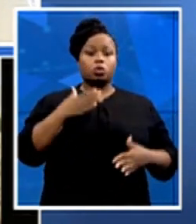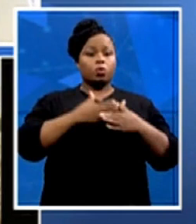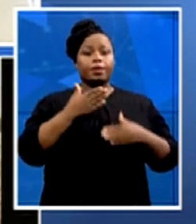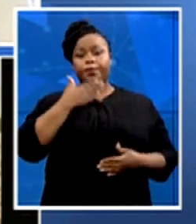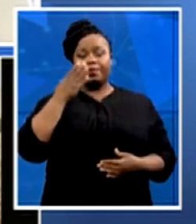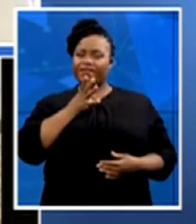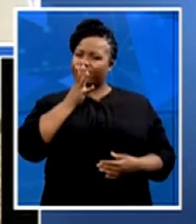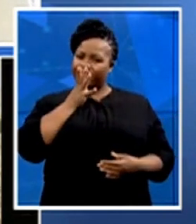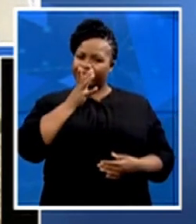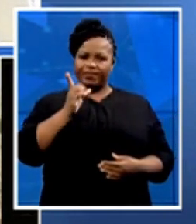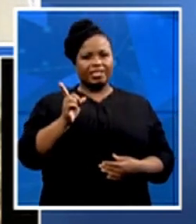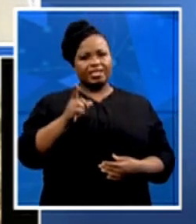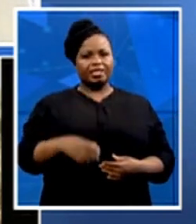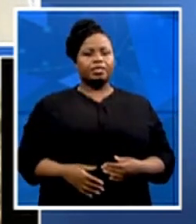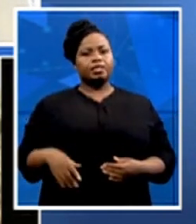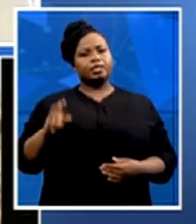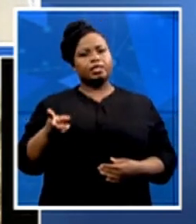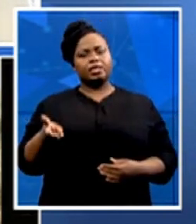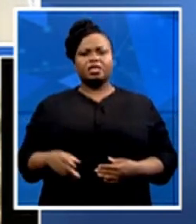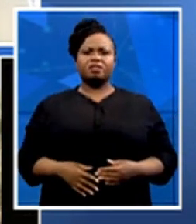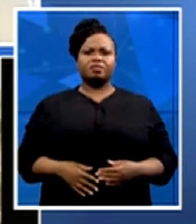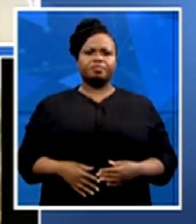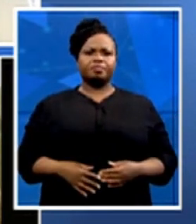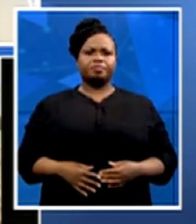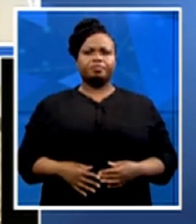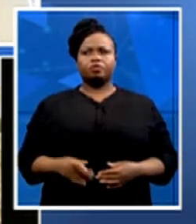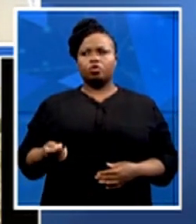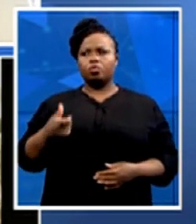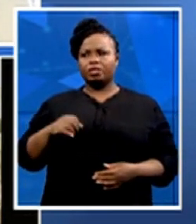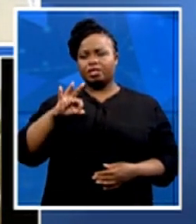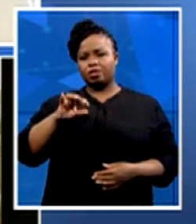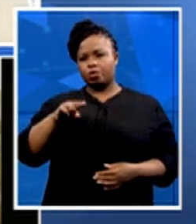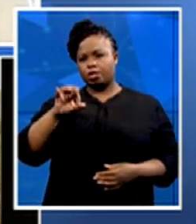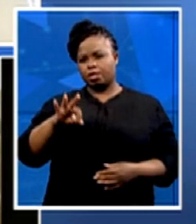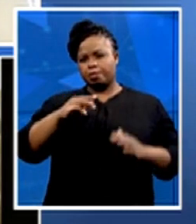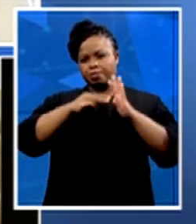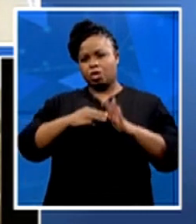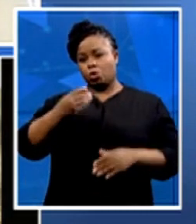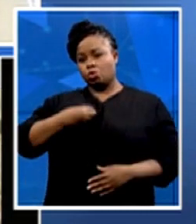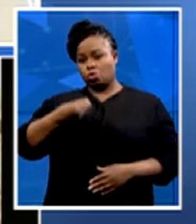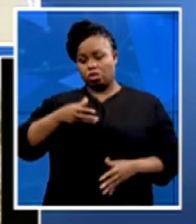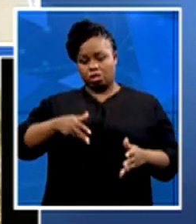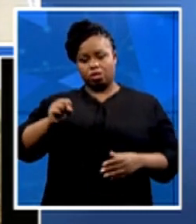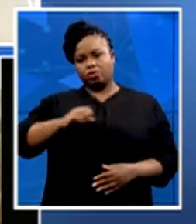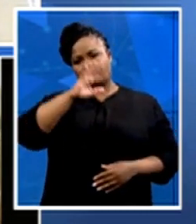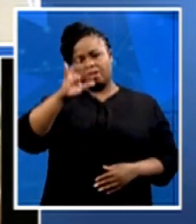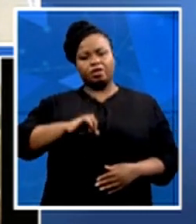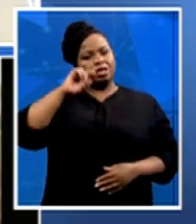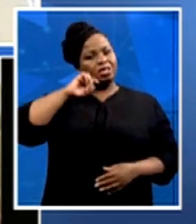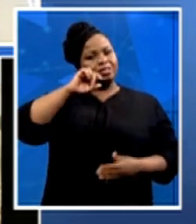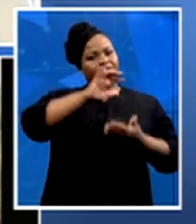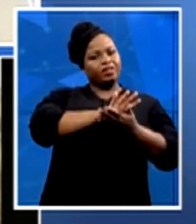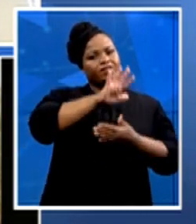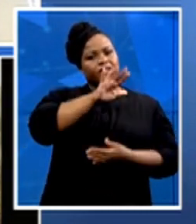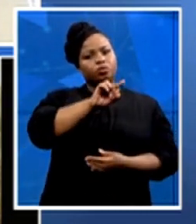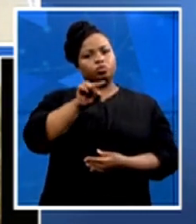that about 3.3 million youths in South Africa between the ages of 15, 24 are not either